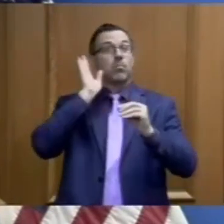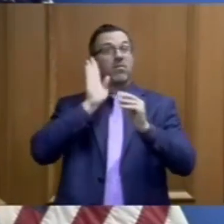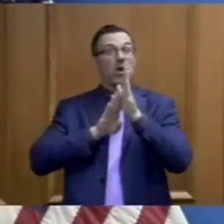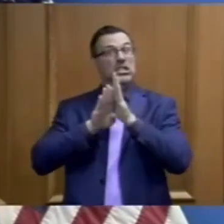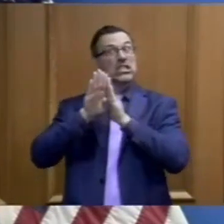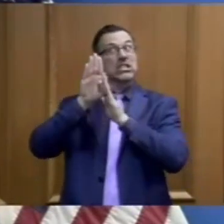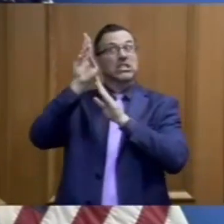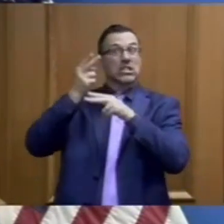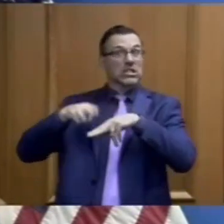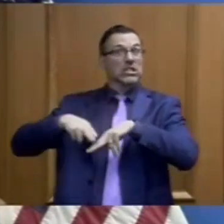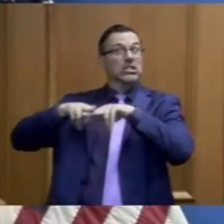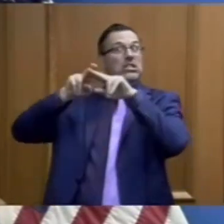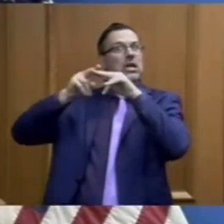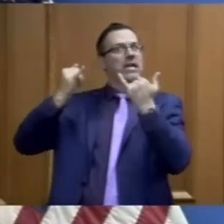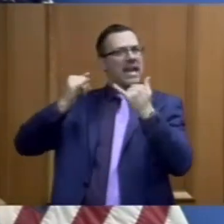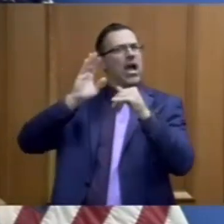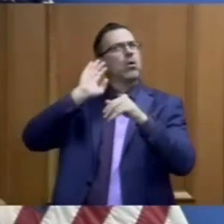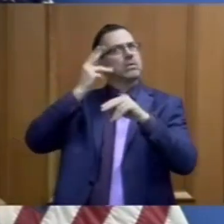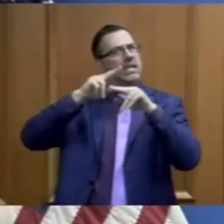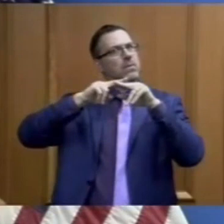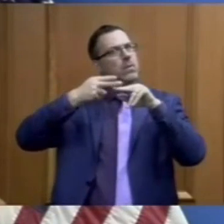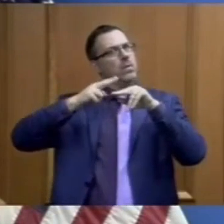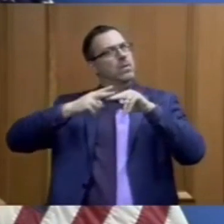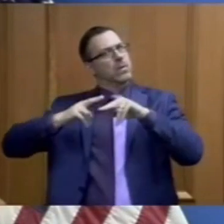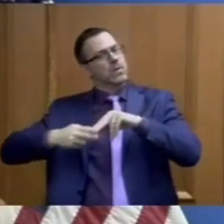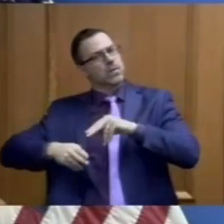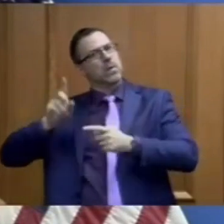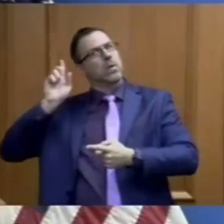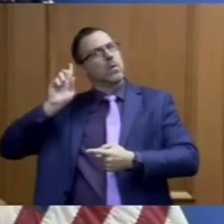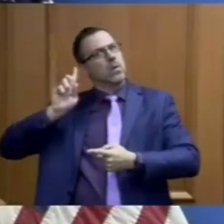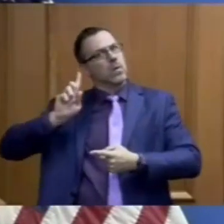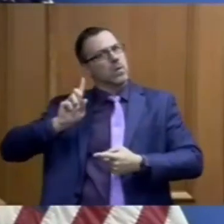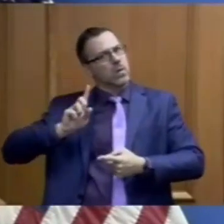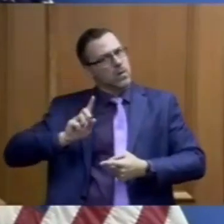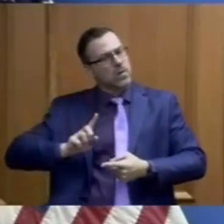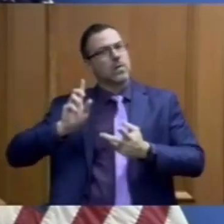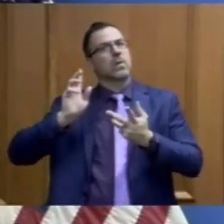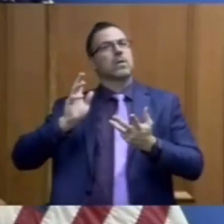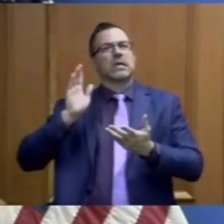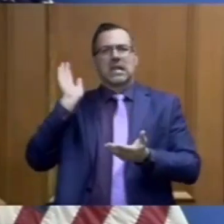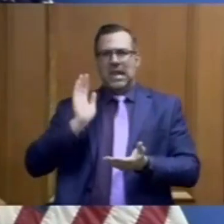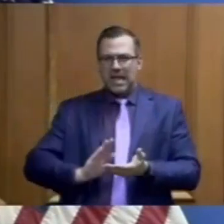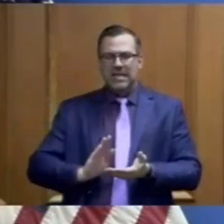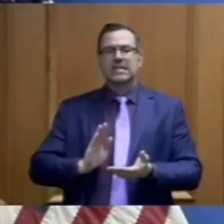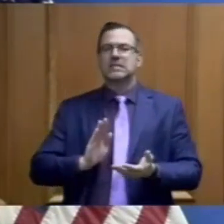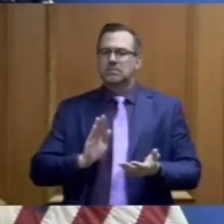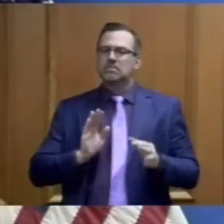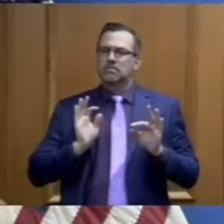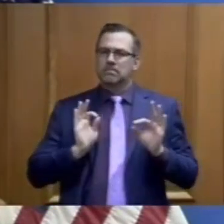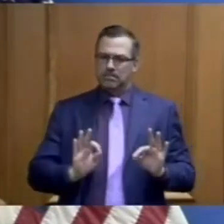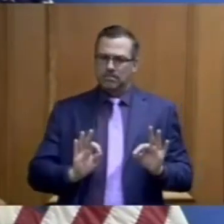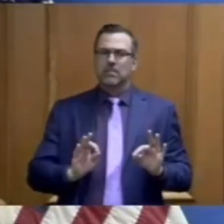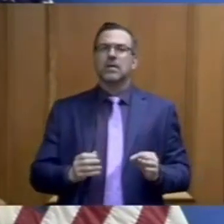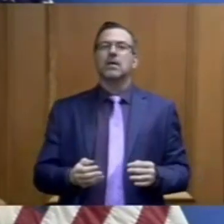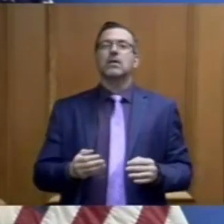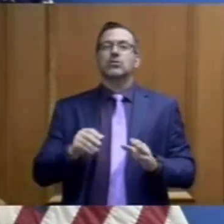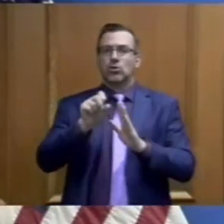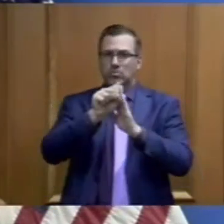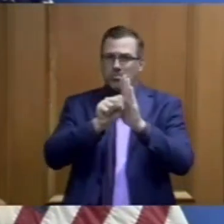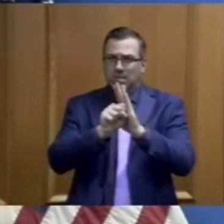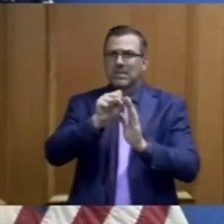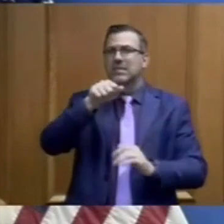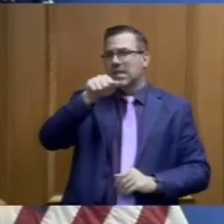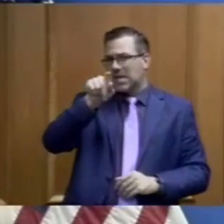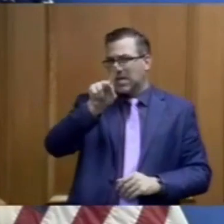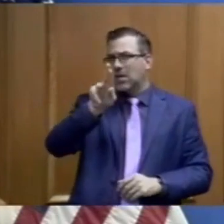direction and continue to do so. We see the opportunity to open up state parks and to